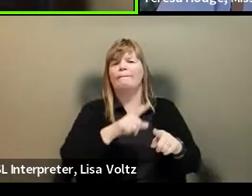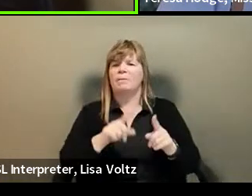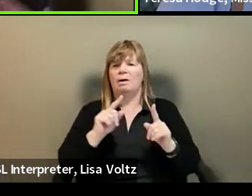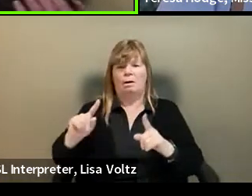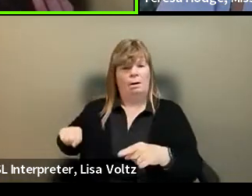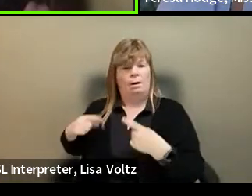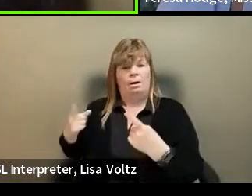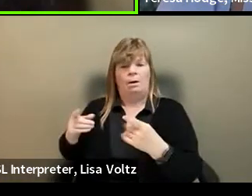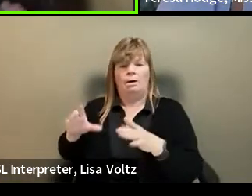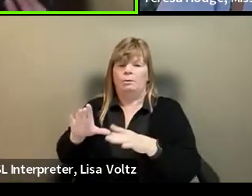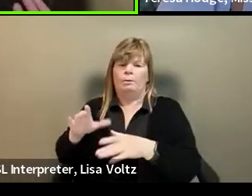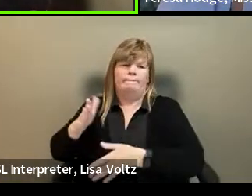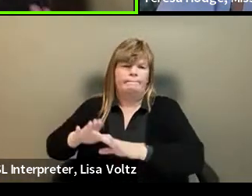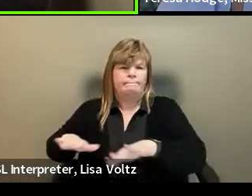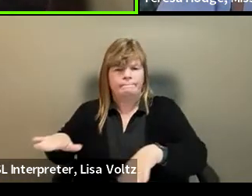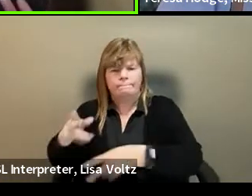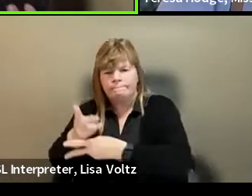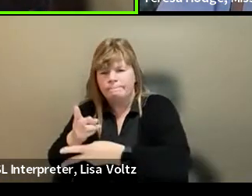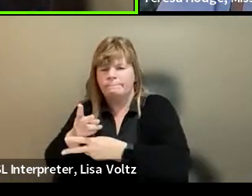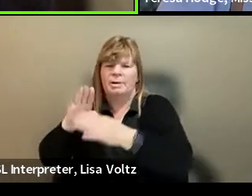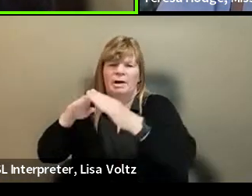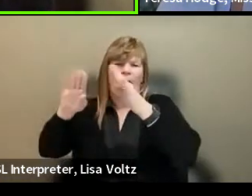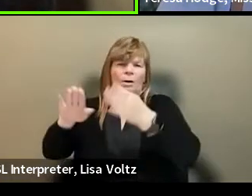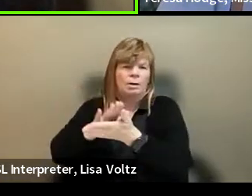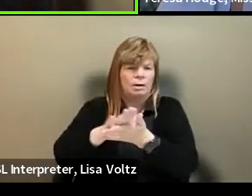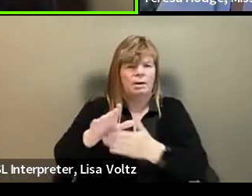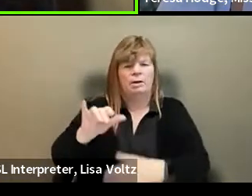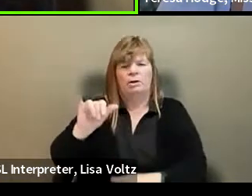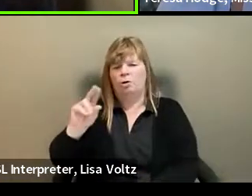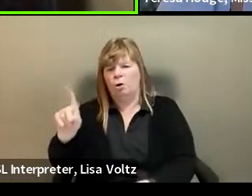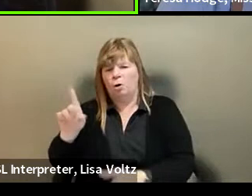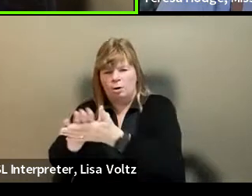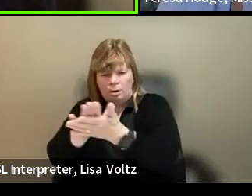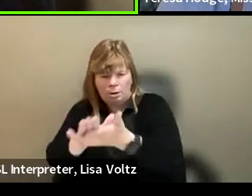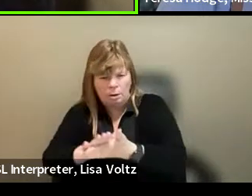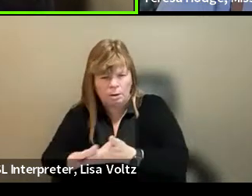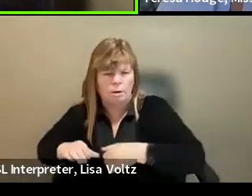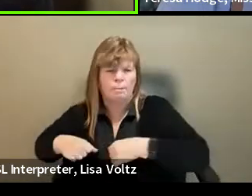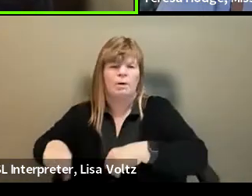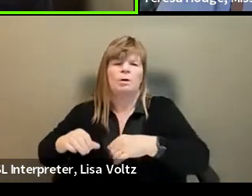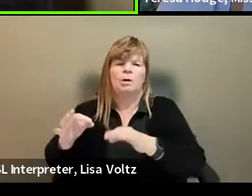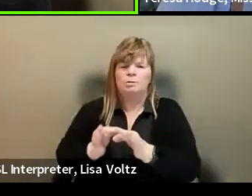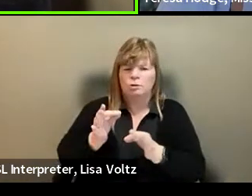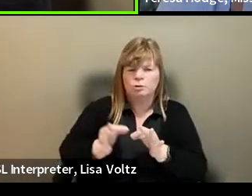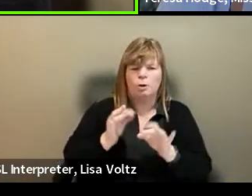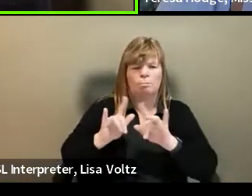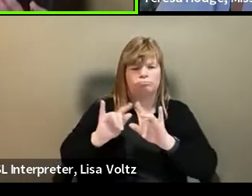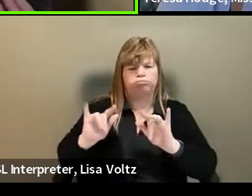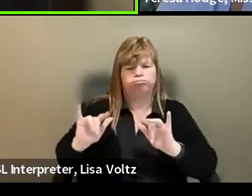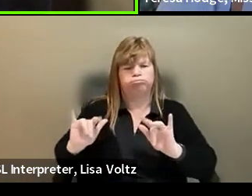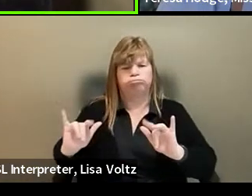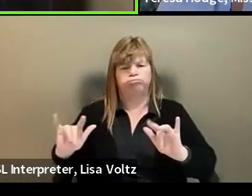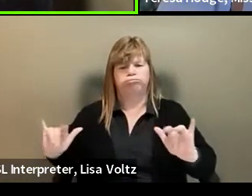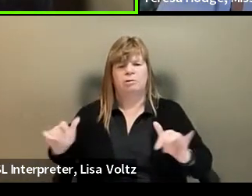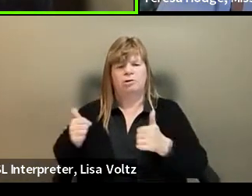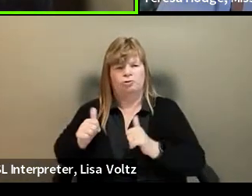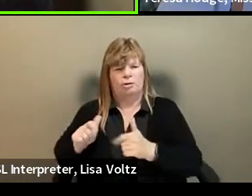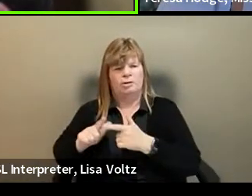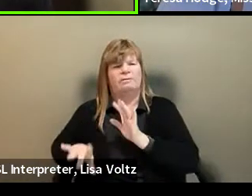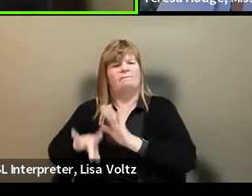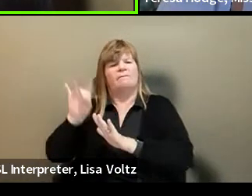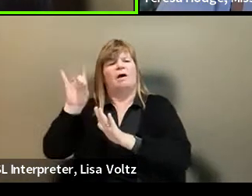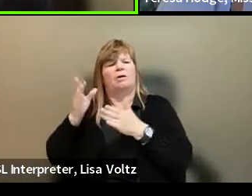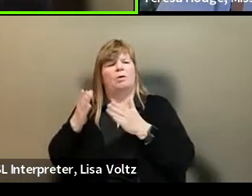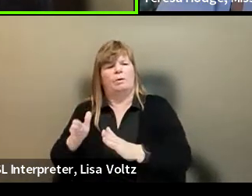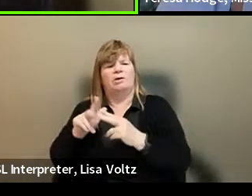doing babysitting and house cleaning, yard work, um, you know, sewing, things like that. Um, and trying to find a way to